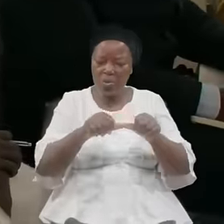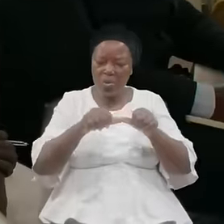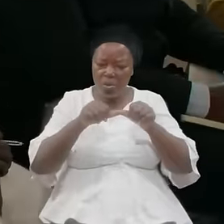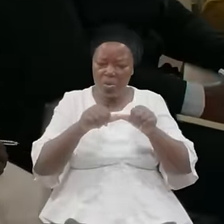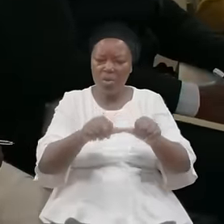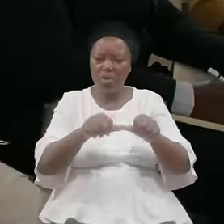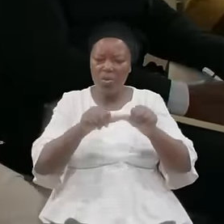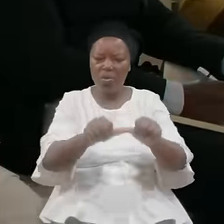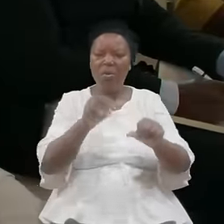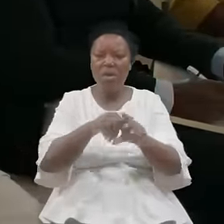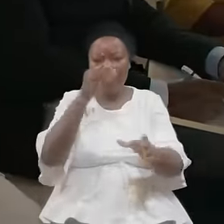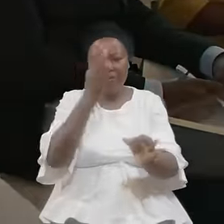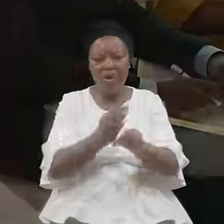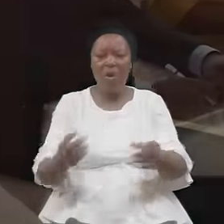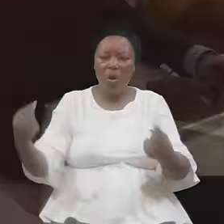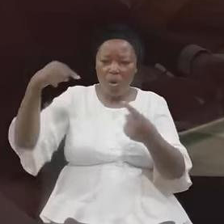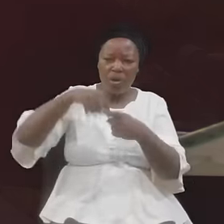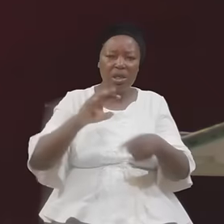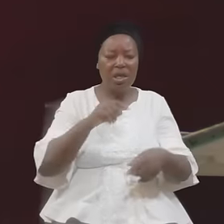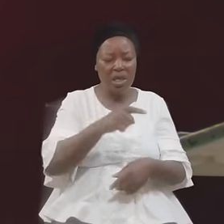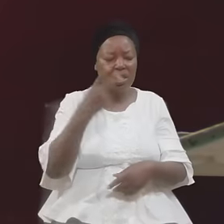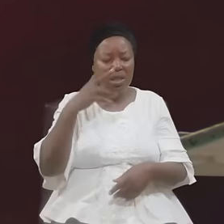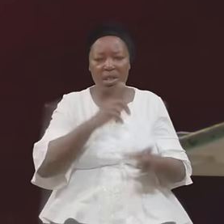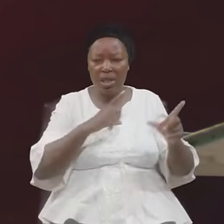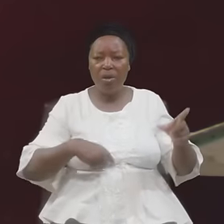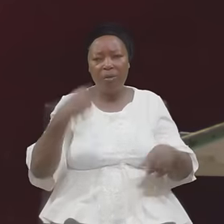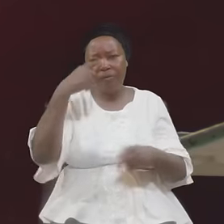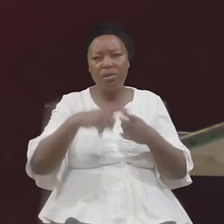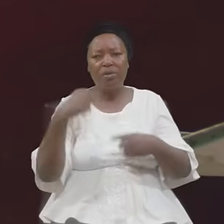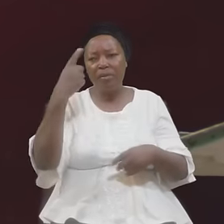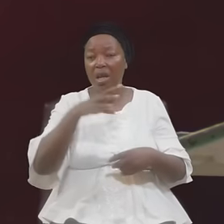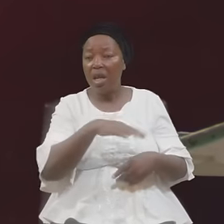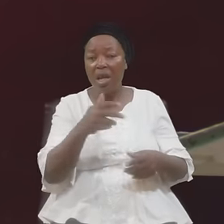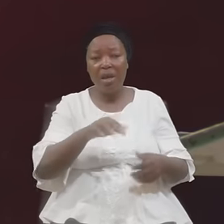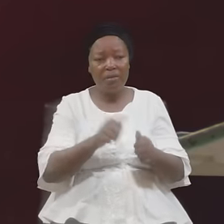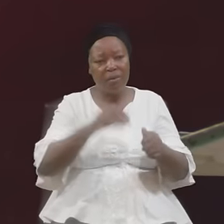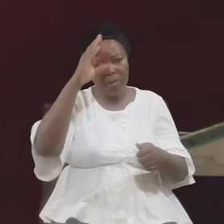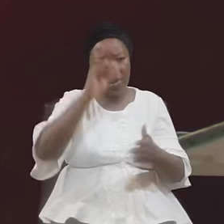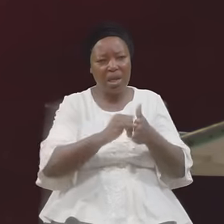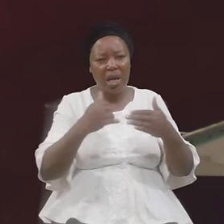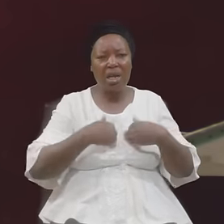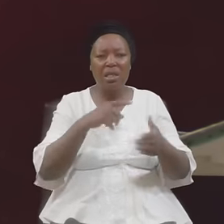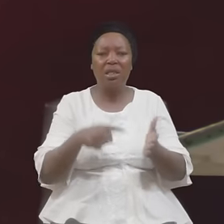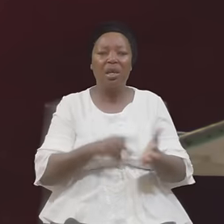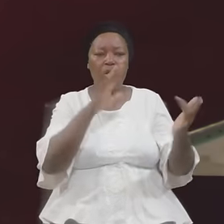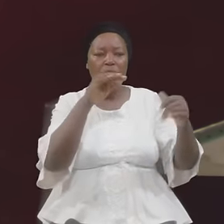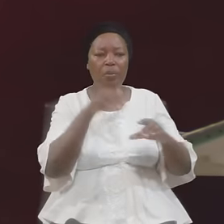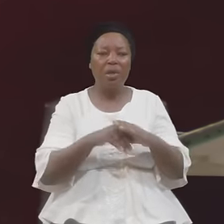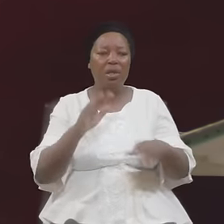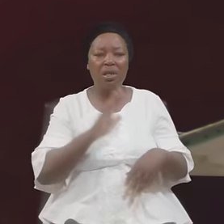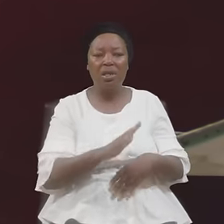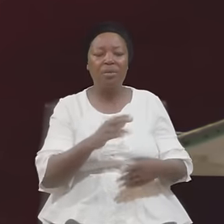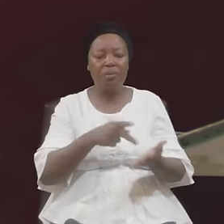The Lord Face to face Every man That has this hope In him Purifies